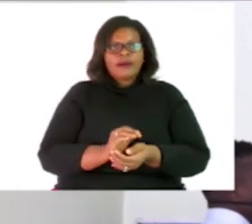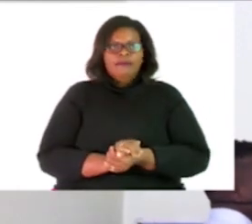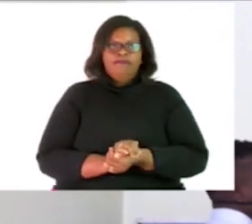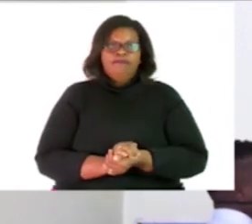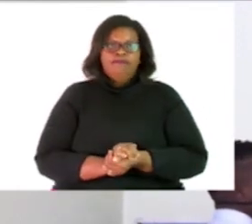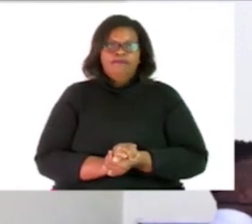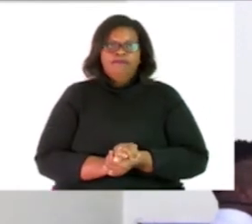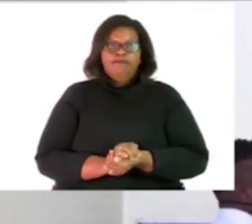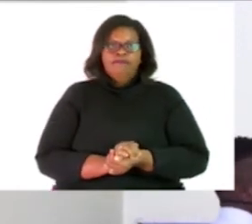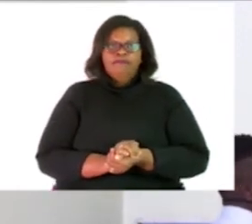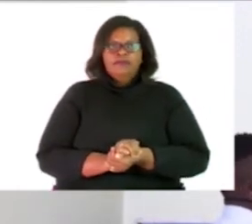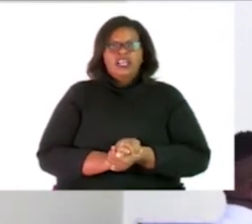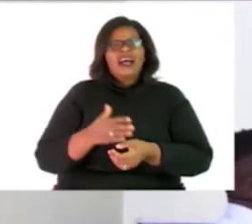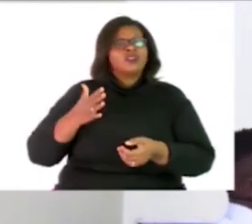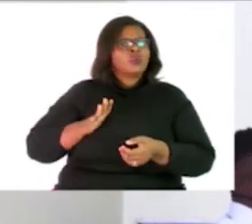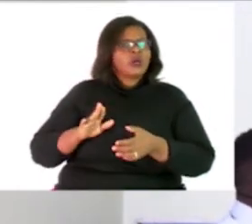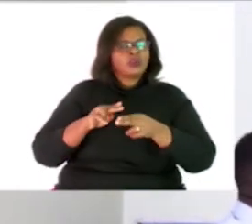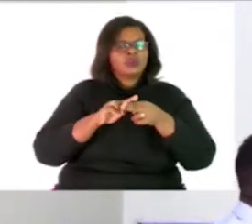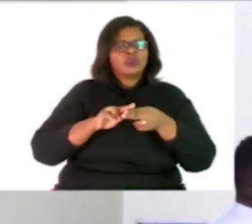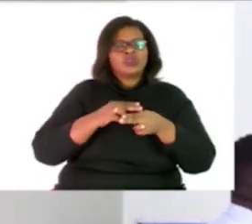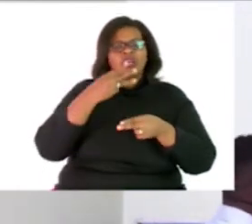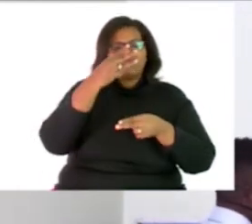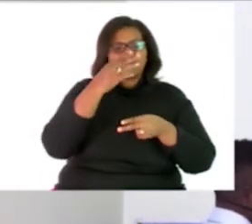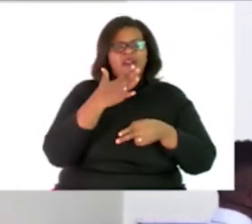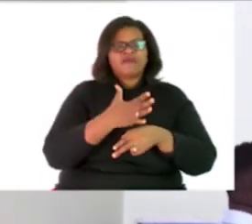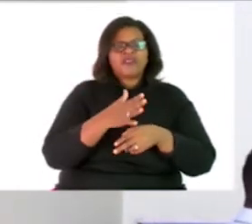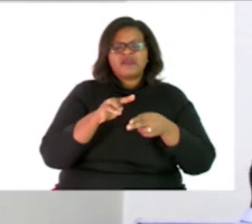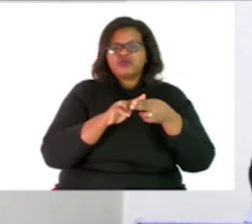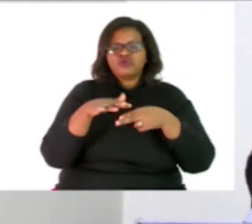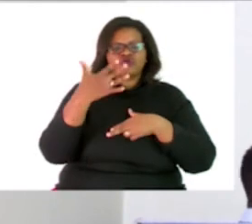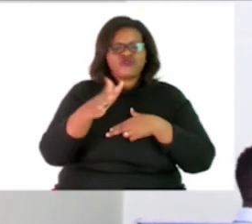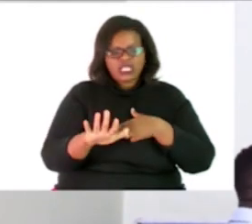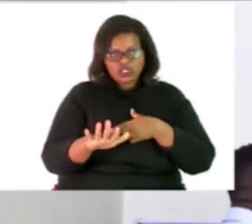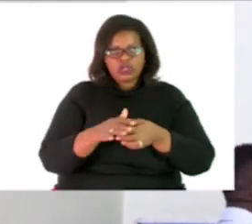will not use 3 and 5 because they are used Let us use 2 and 3